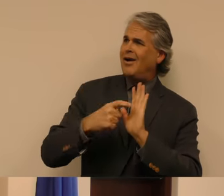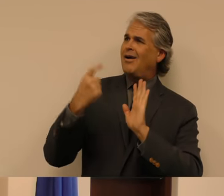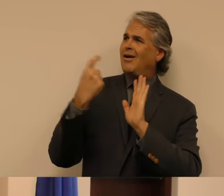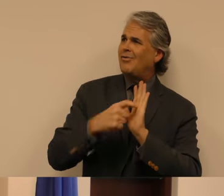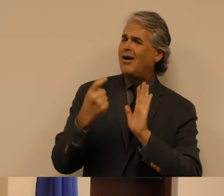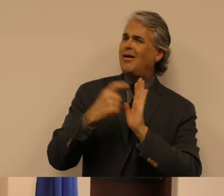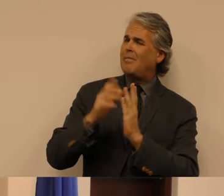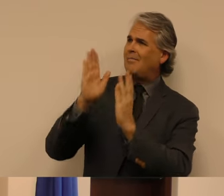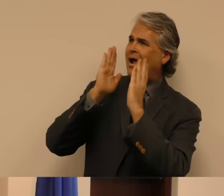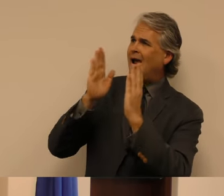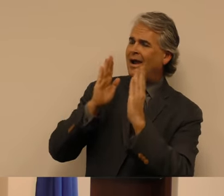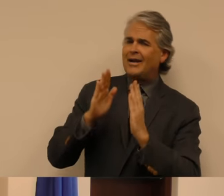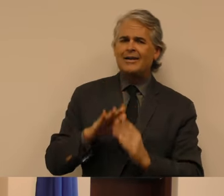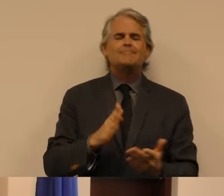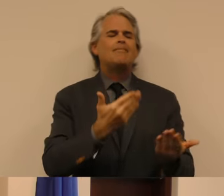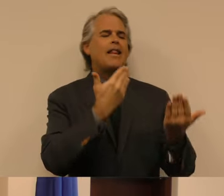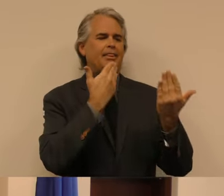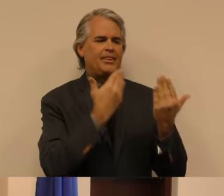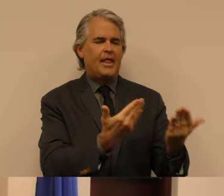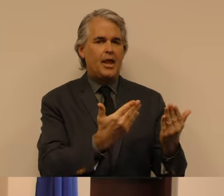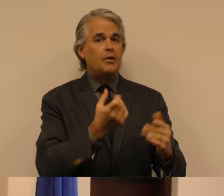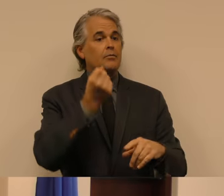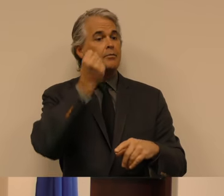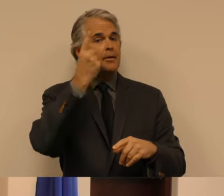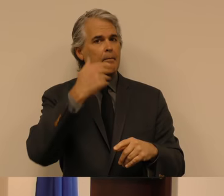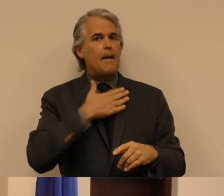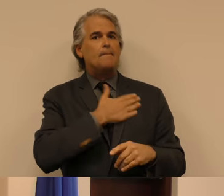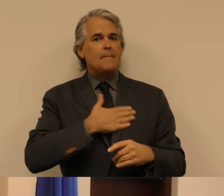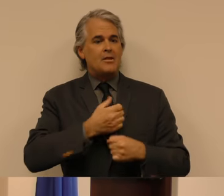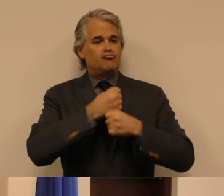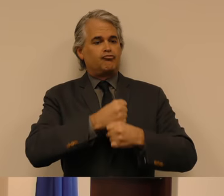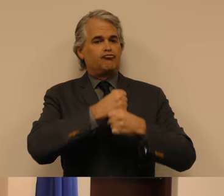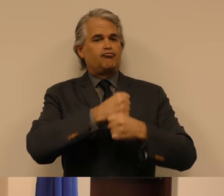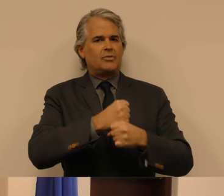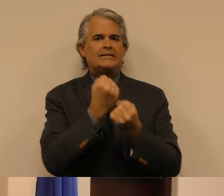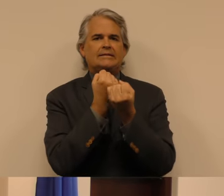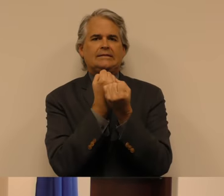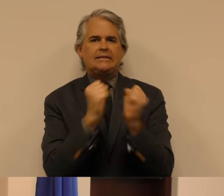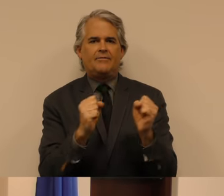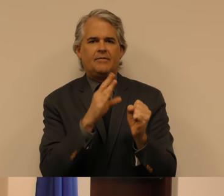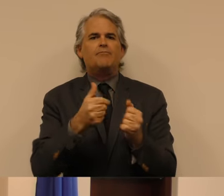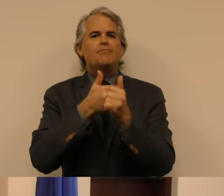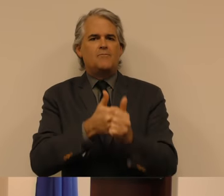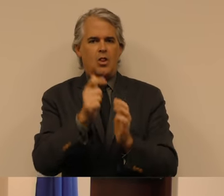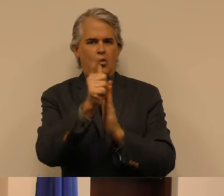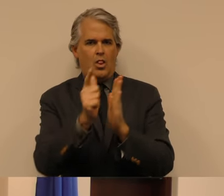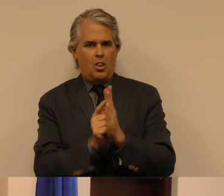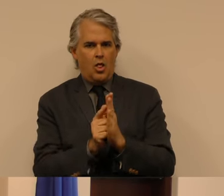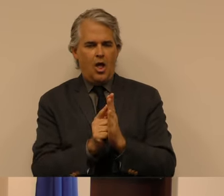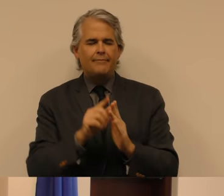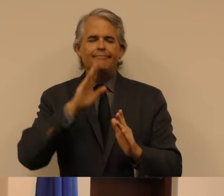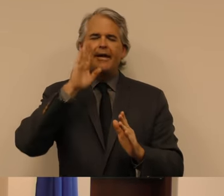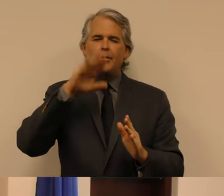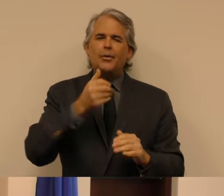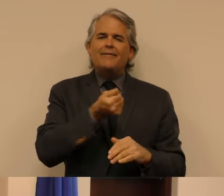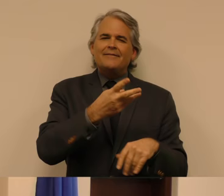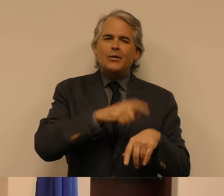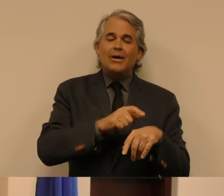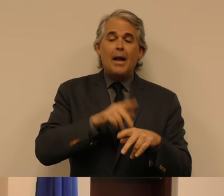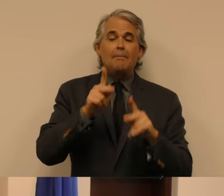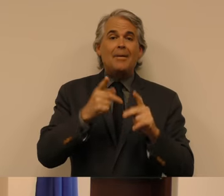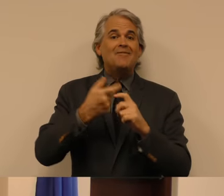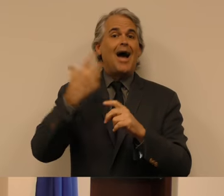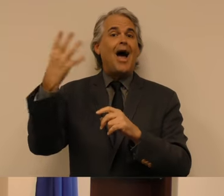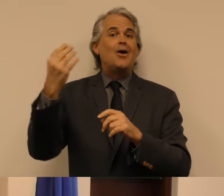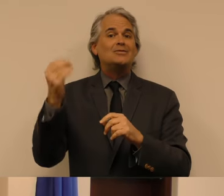Please do so safely and lawfully. We know that at least a few instances outside agitators have co-opted your